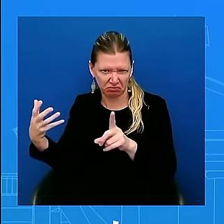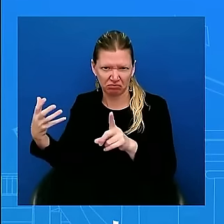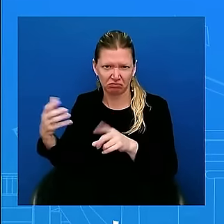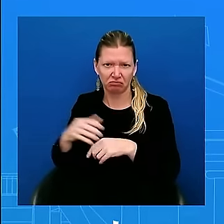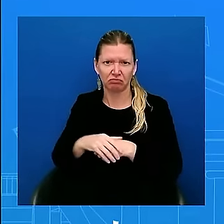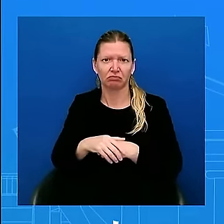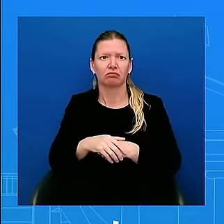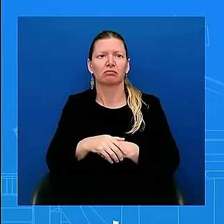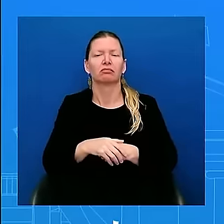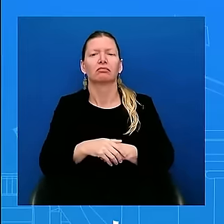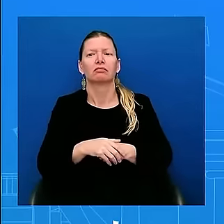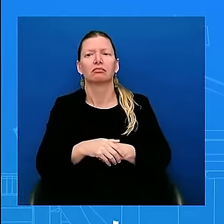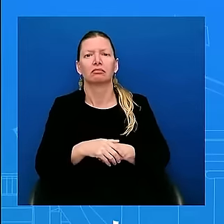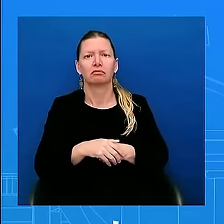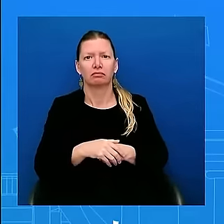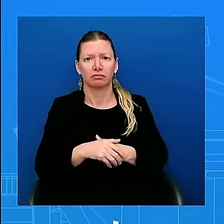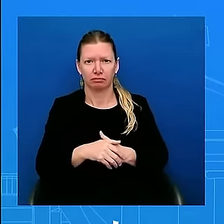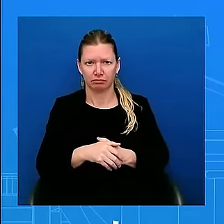Olympic truce. Can you comment on that?